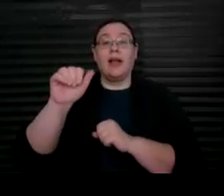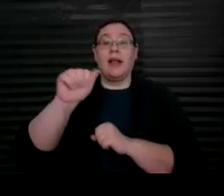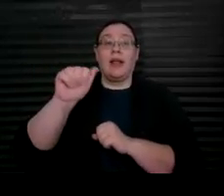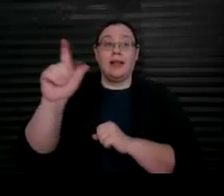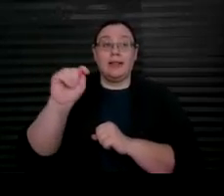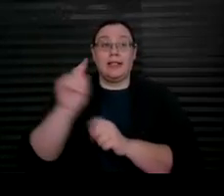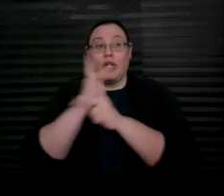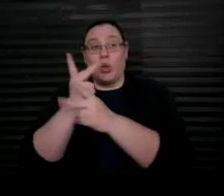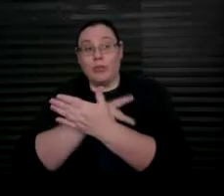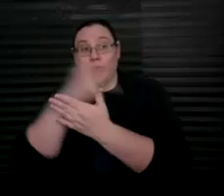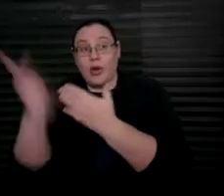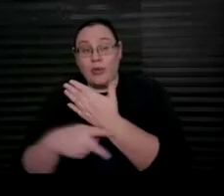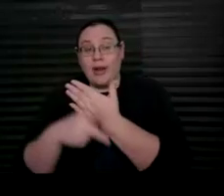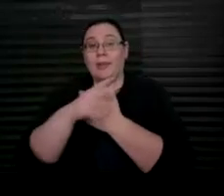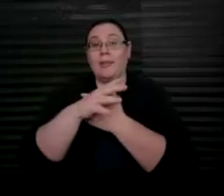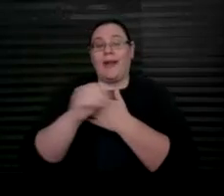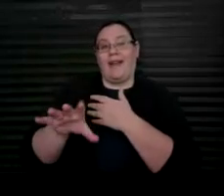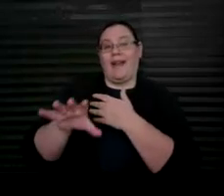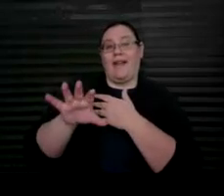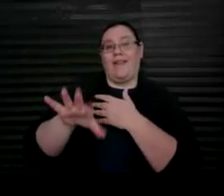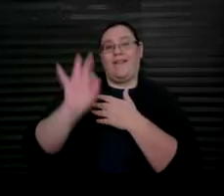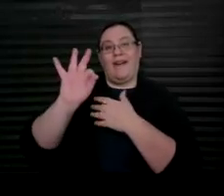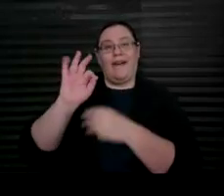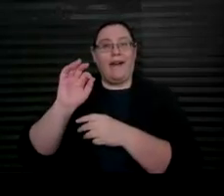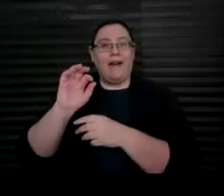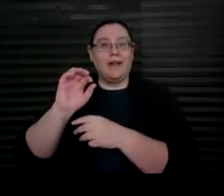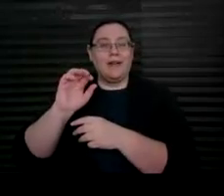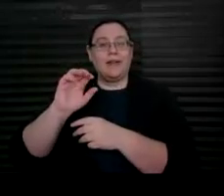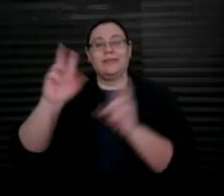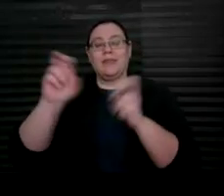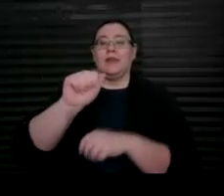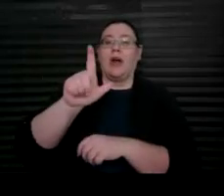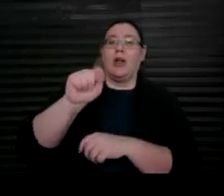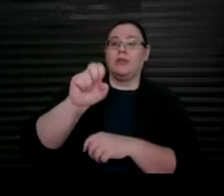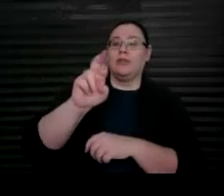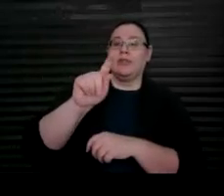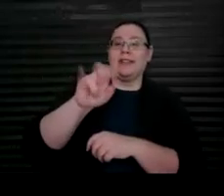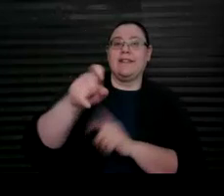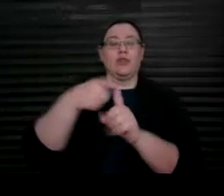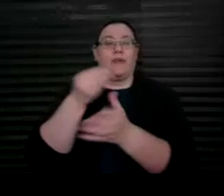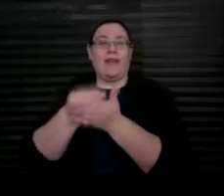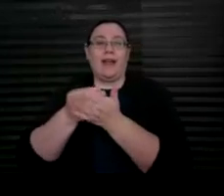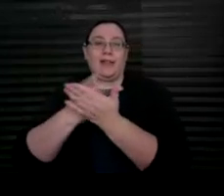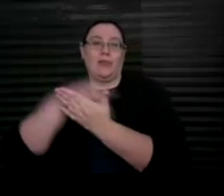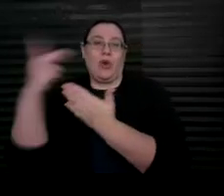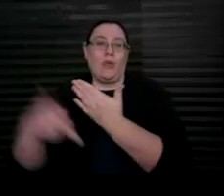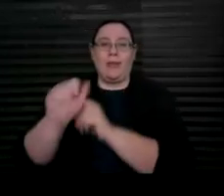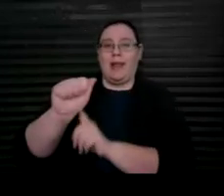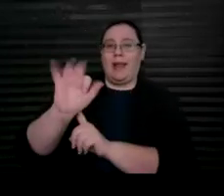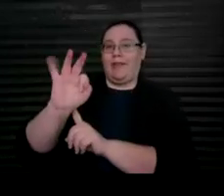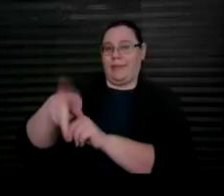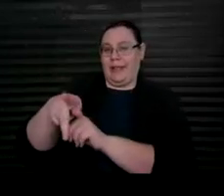Program and find an alternative financing program available in your state.